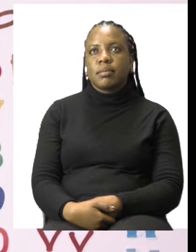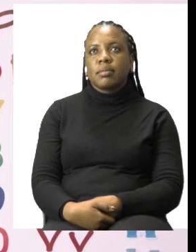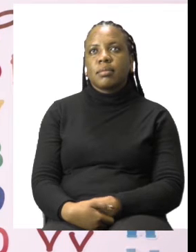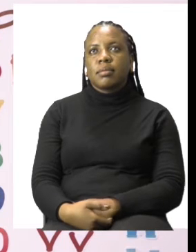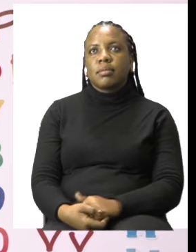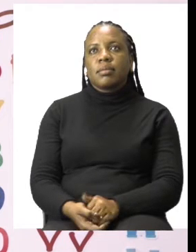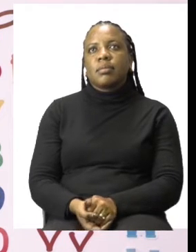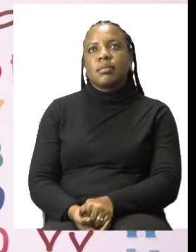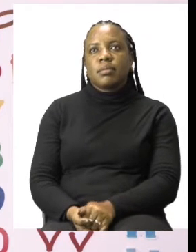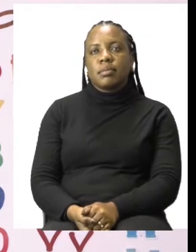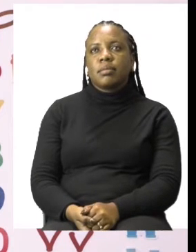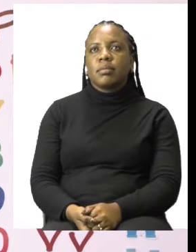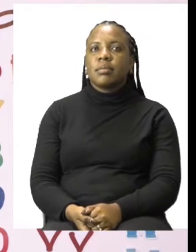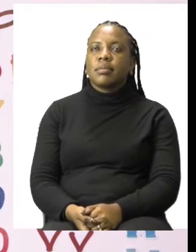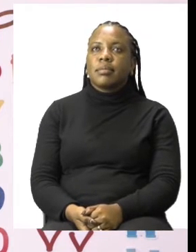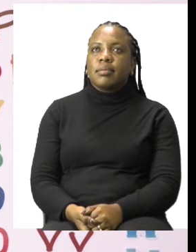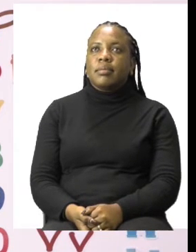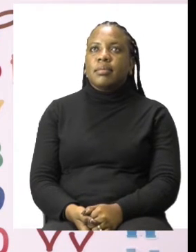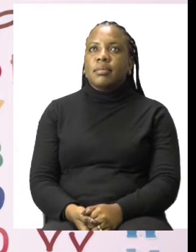Let's say the word winter.